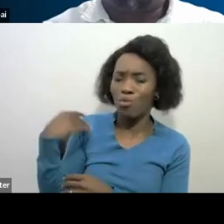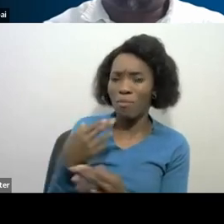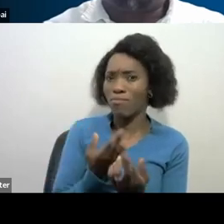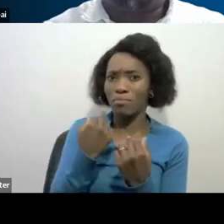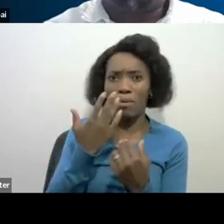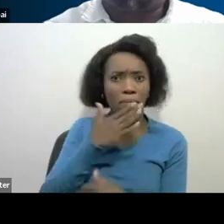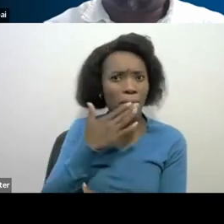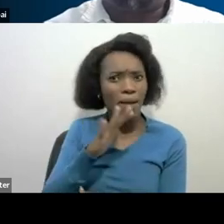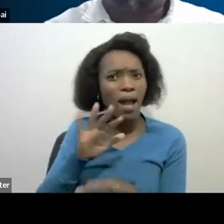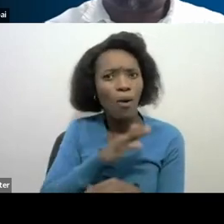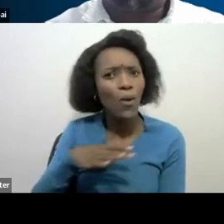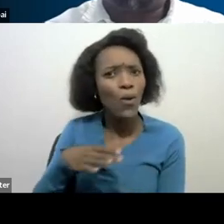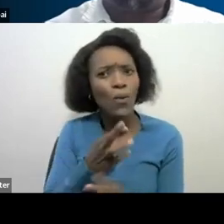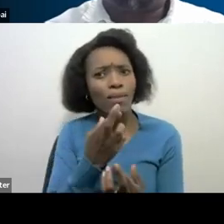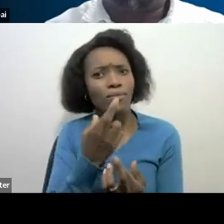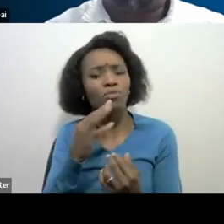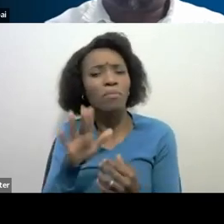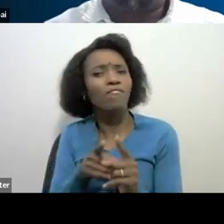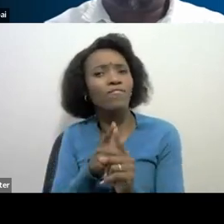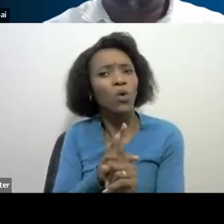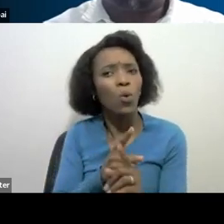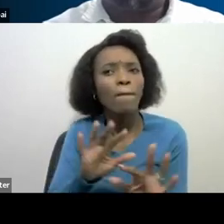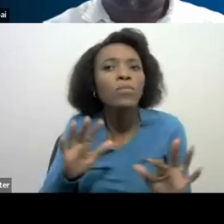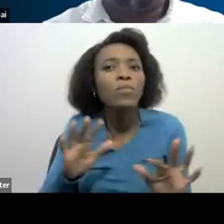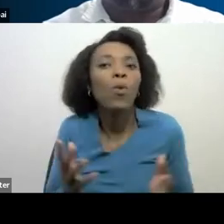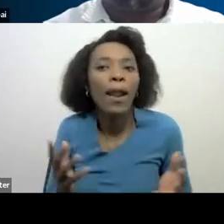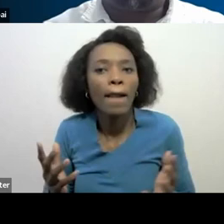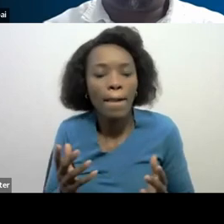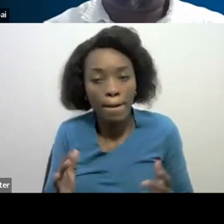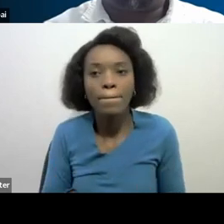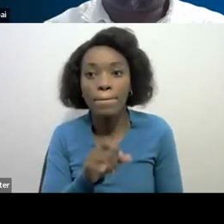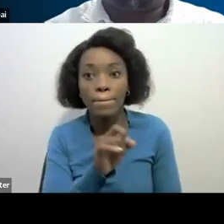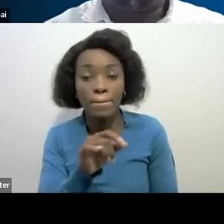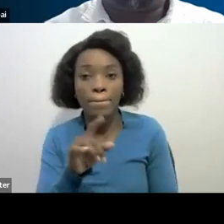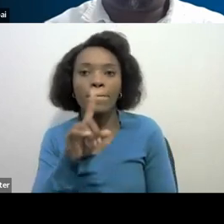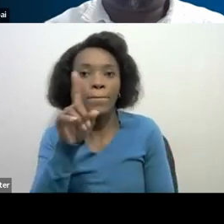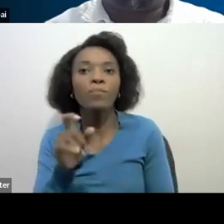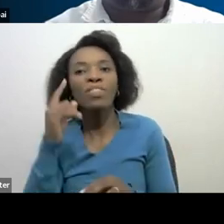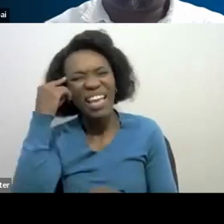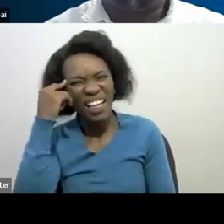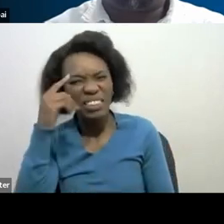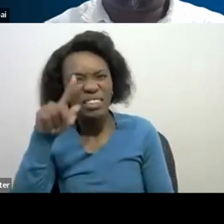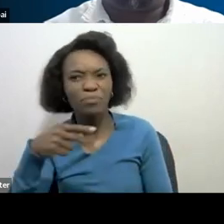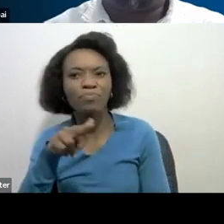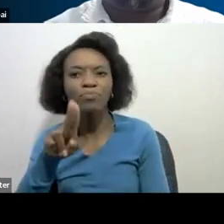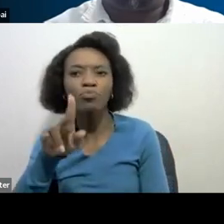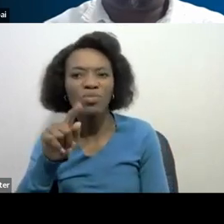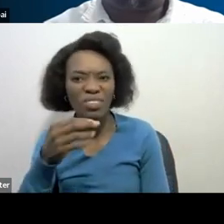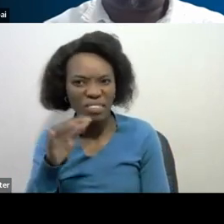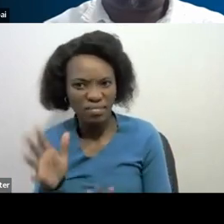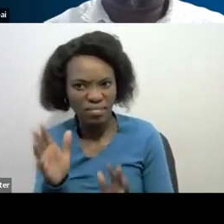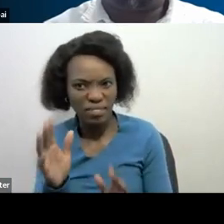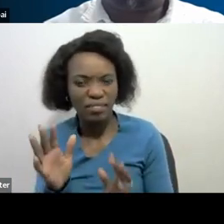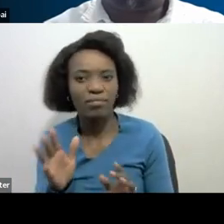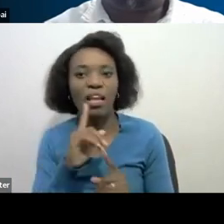and where do I follow up okay this question I think put a touch on it when he was giving his presentation